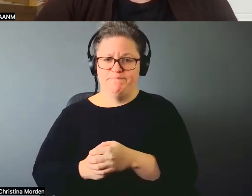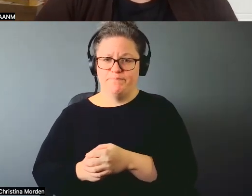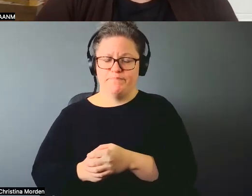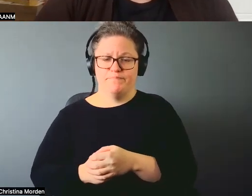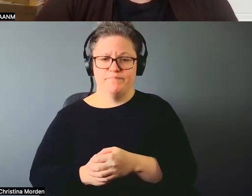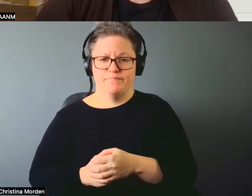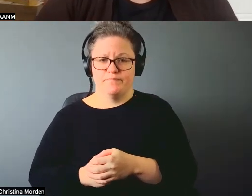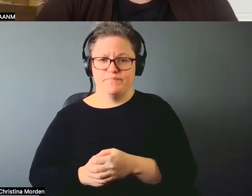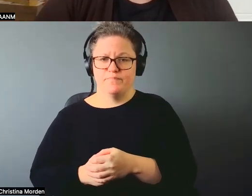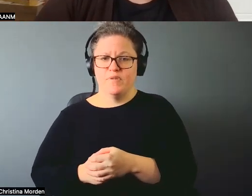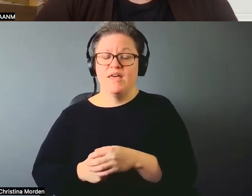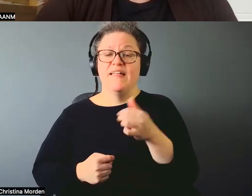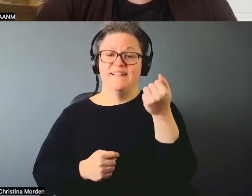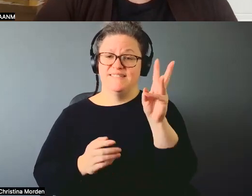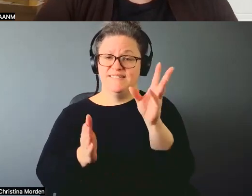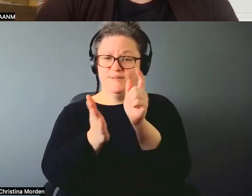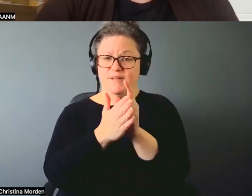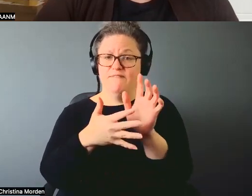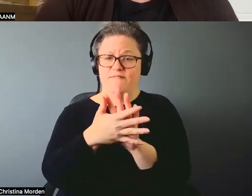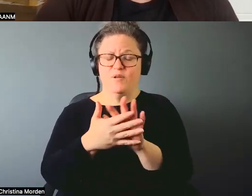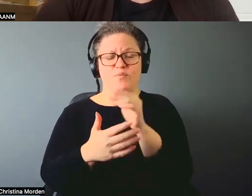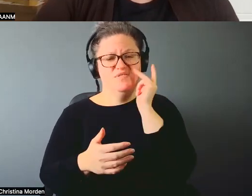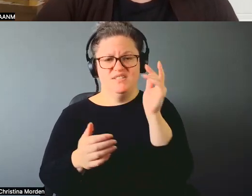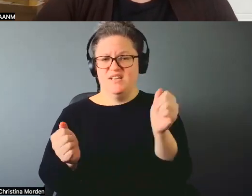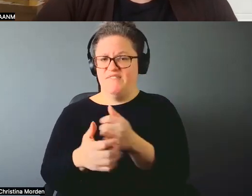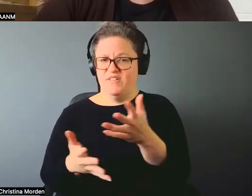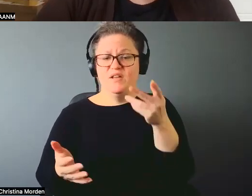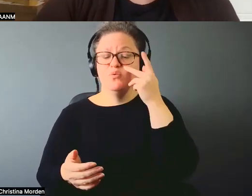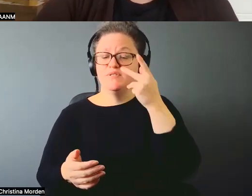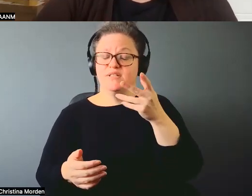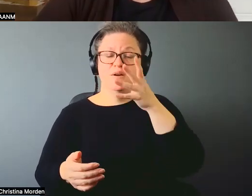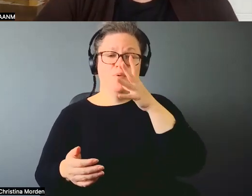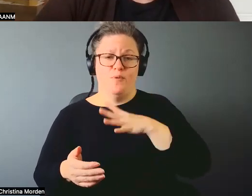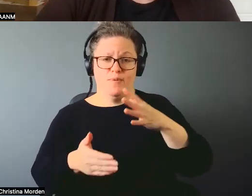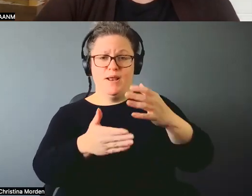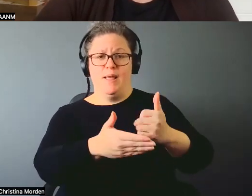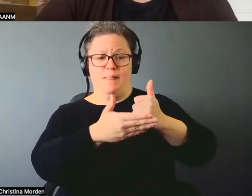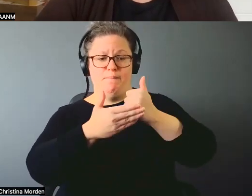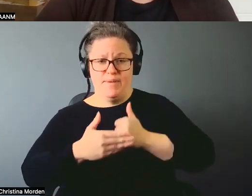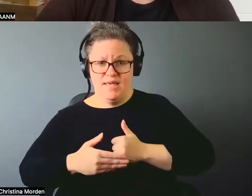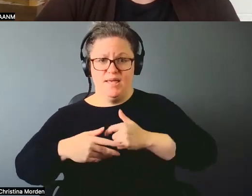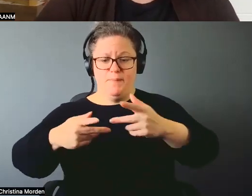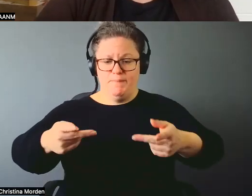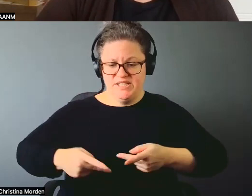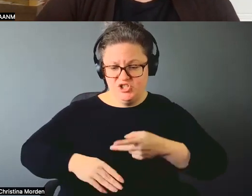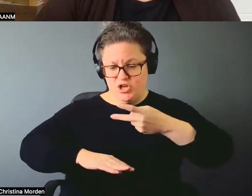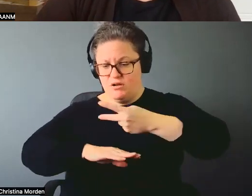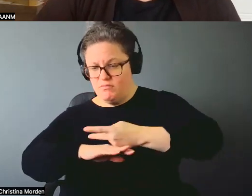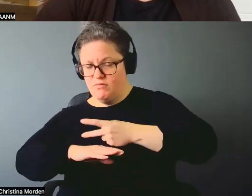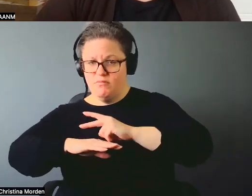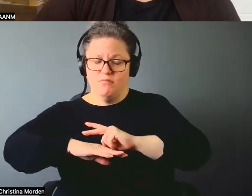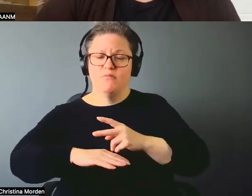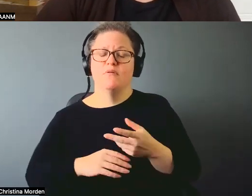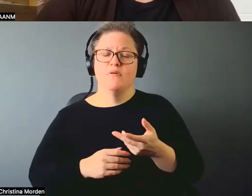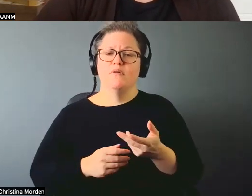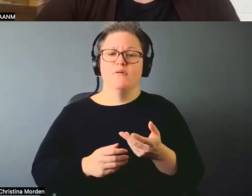to reconvene shoreline, you see all of that. You see those women helping me getting in position, you know, and, and some of